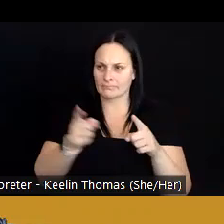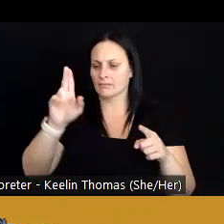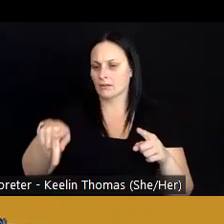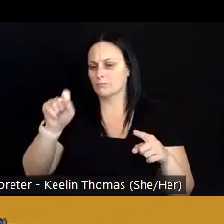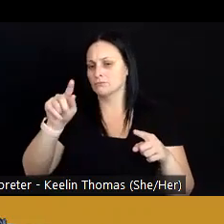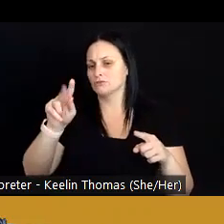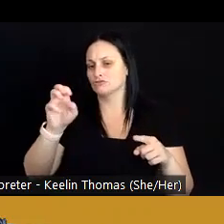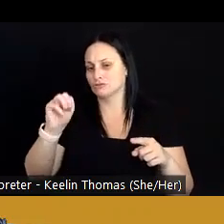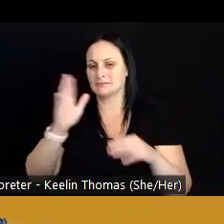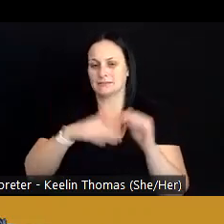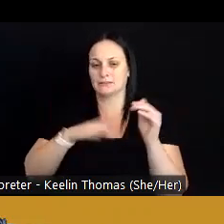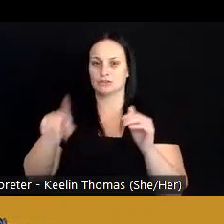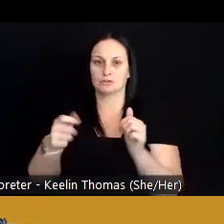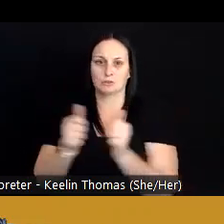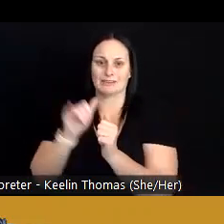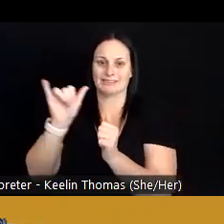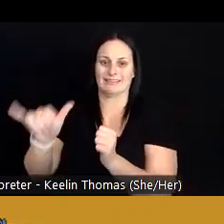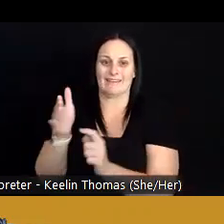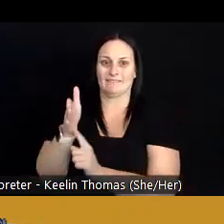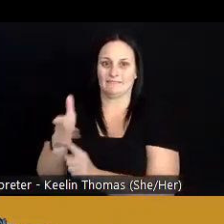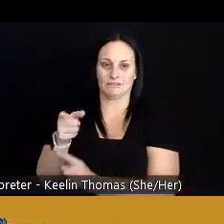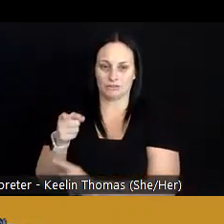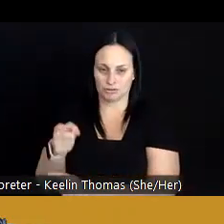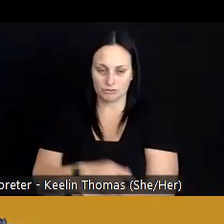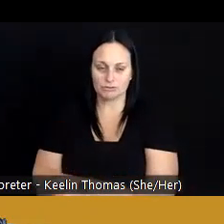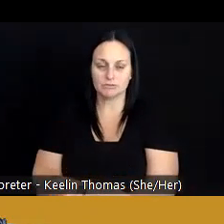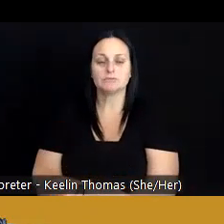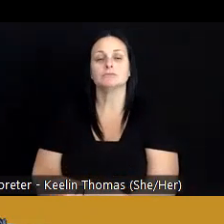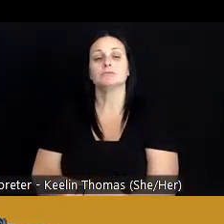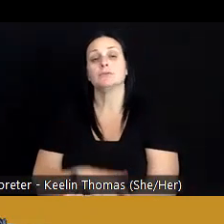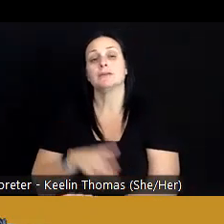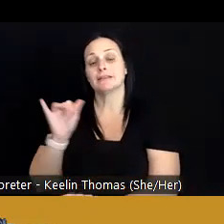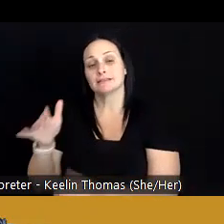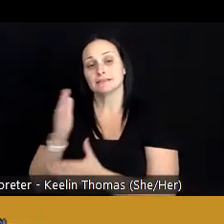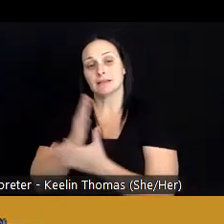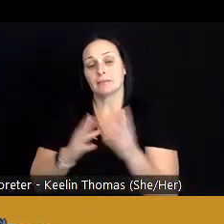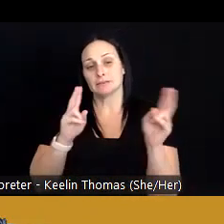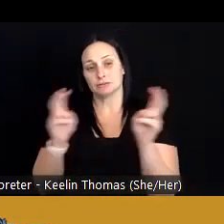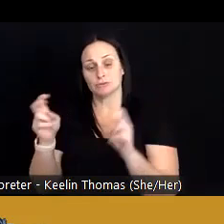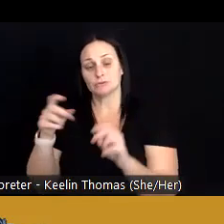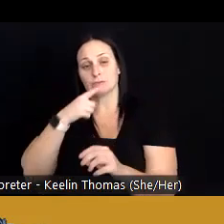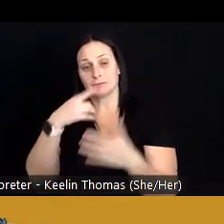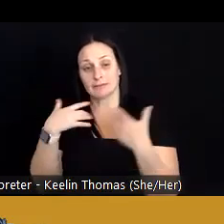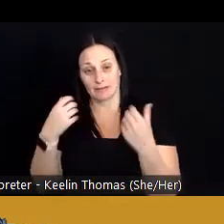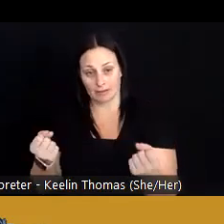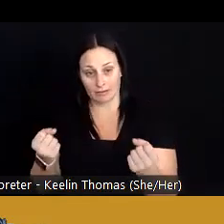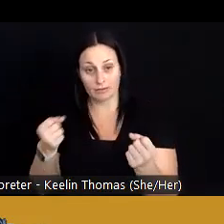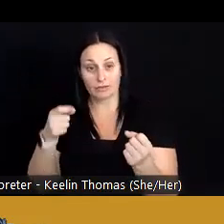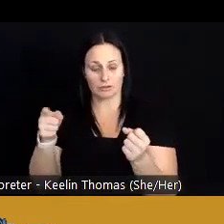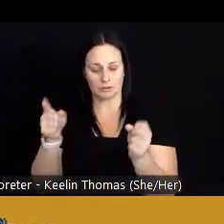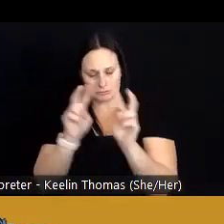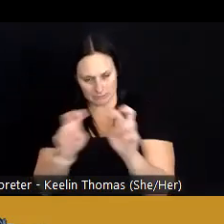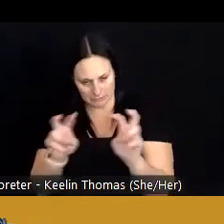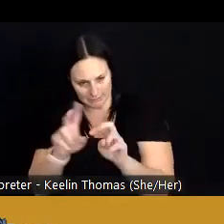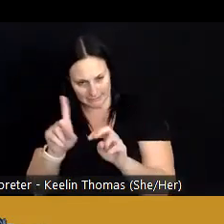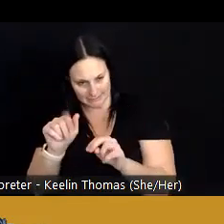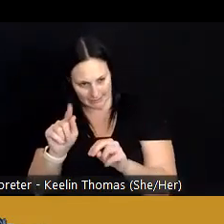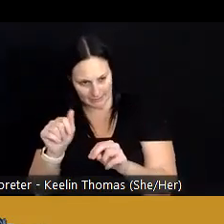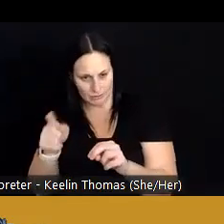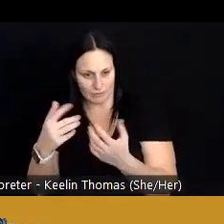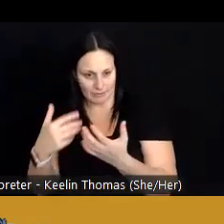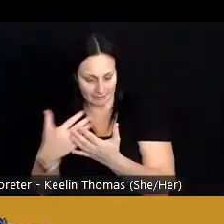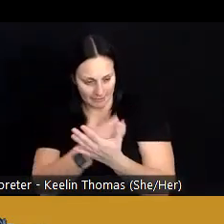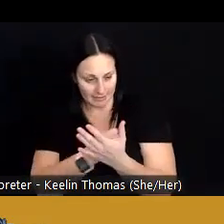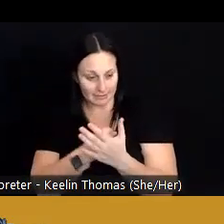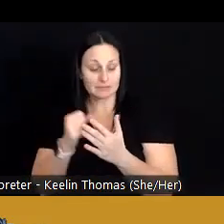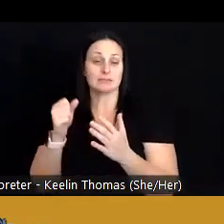just with that particular fish. So these are some of the issues that public health, when you look at the data that we collect, the way